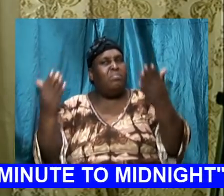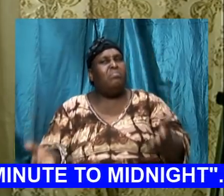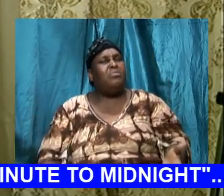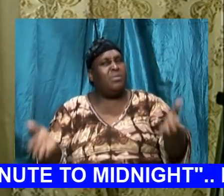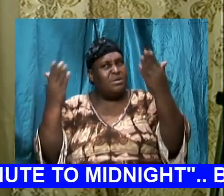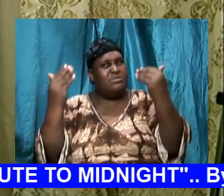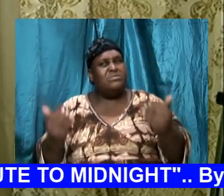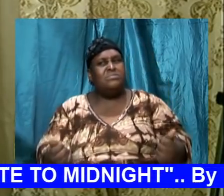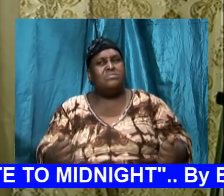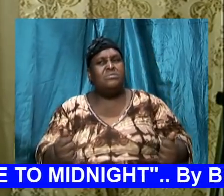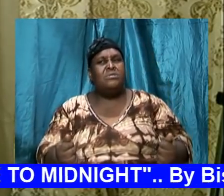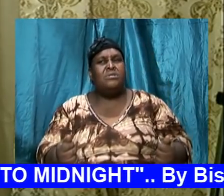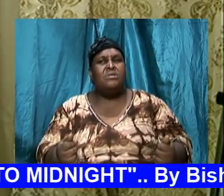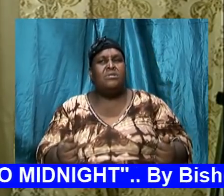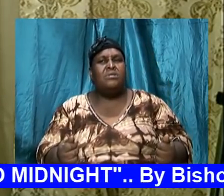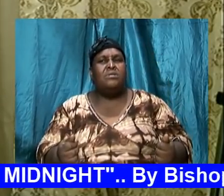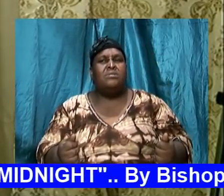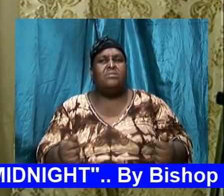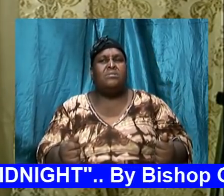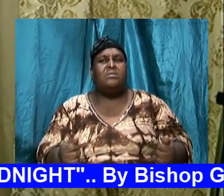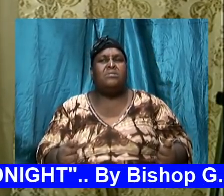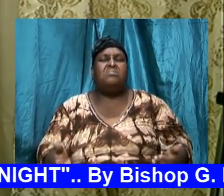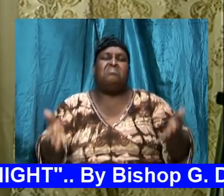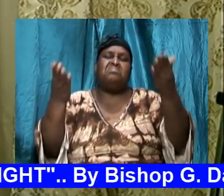As they pushed it up, it fell back on the ground.